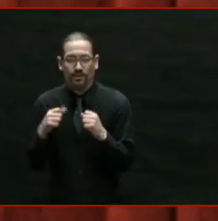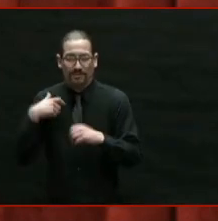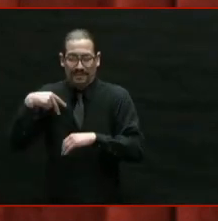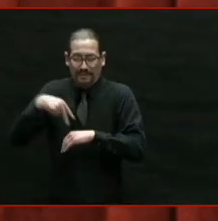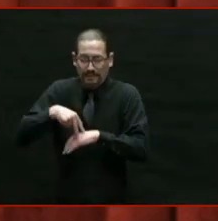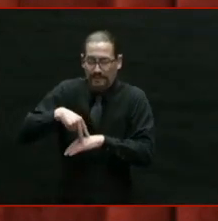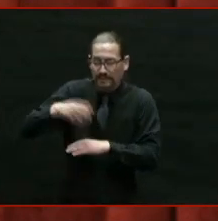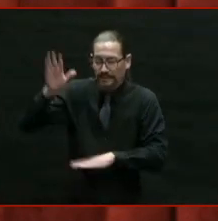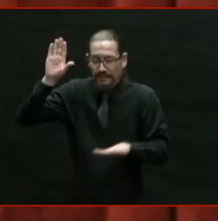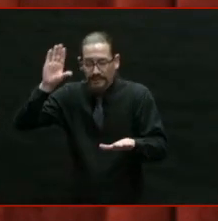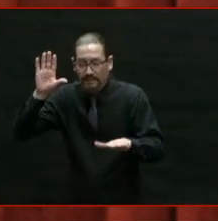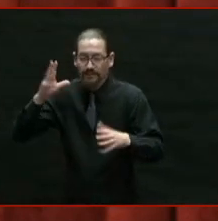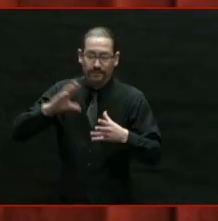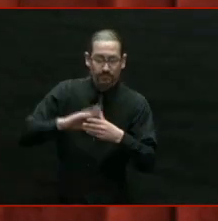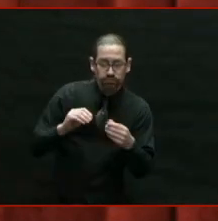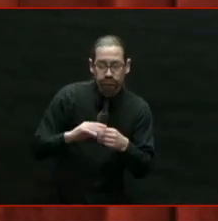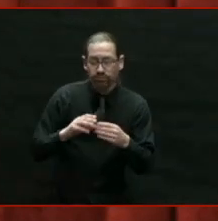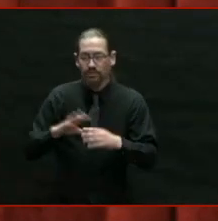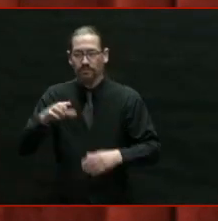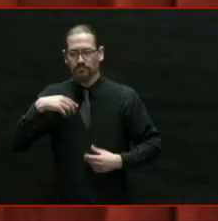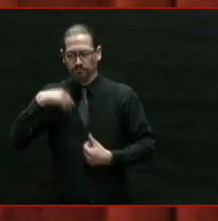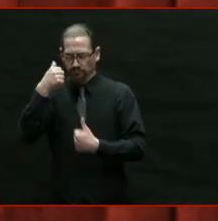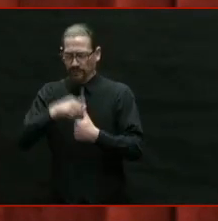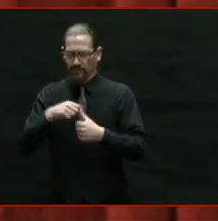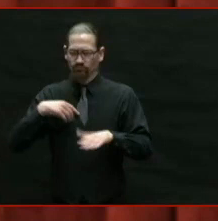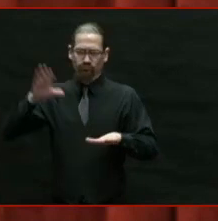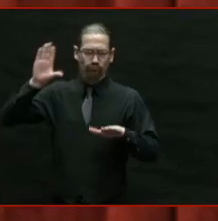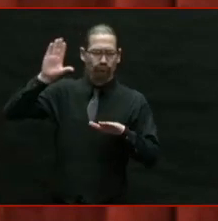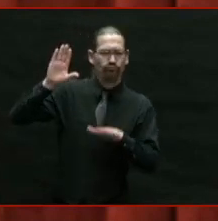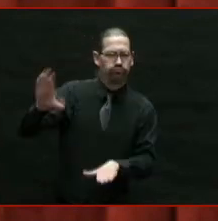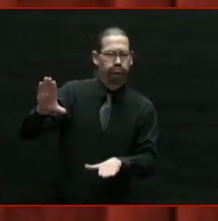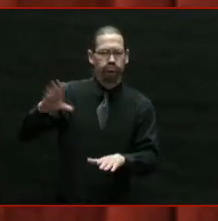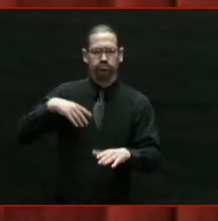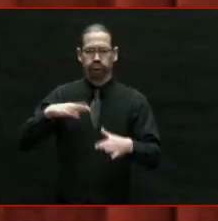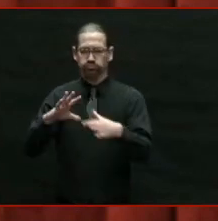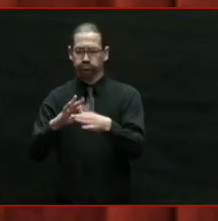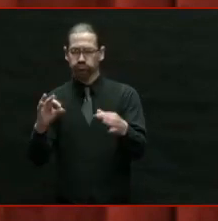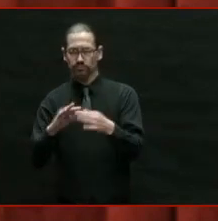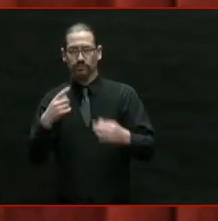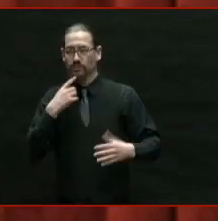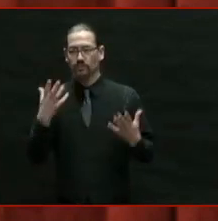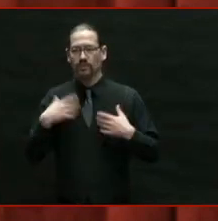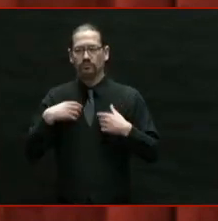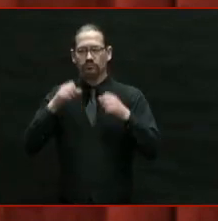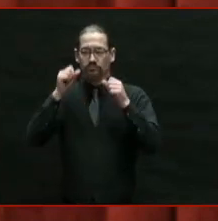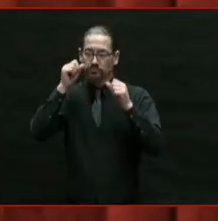I promised you that day that I would wake up every day